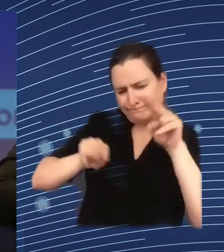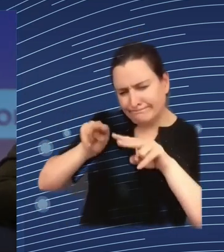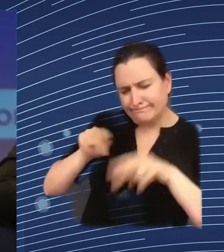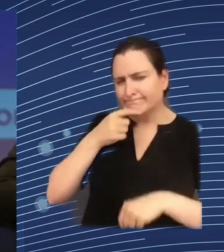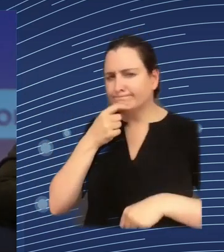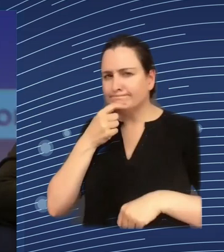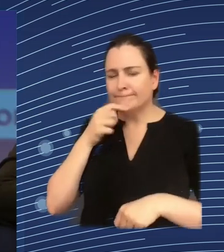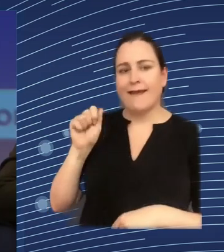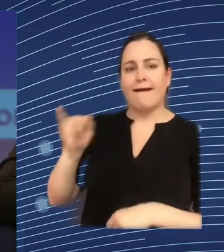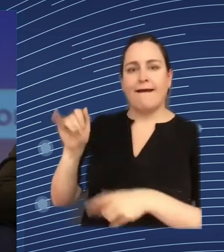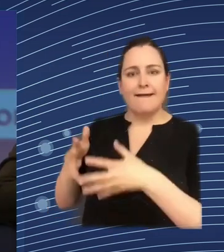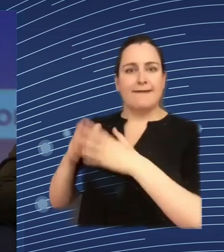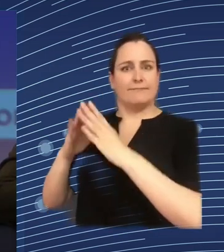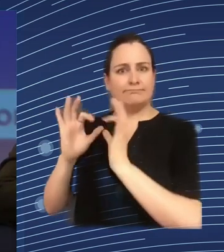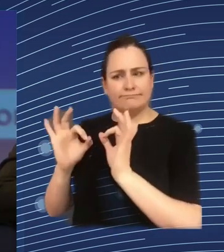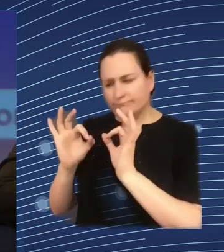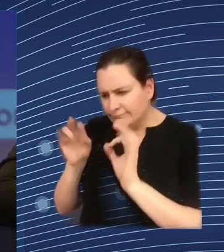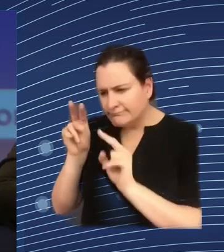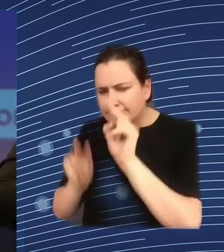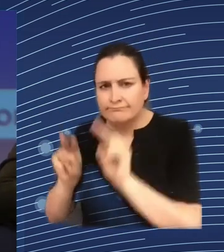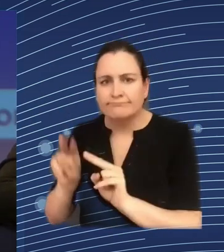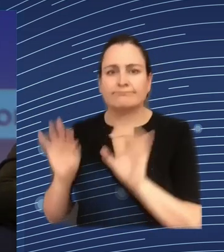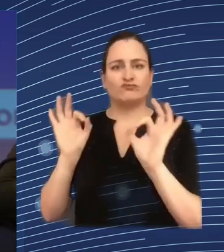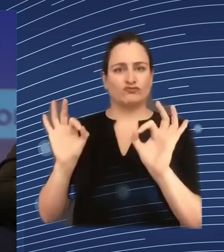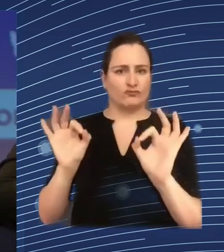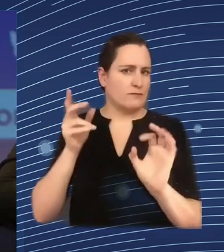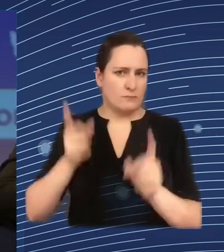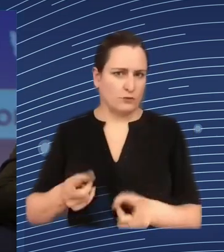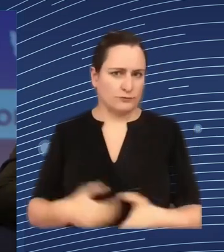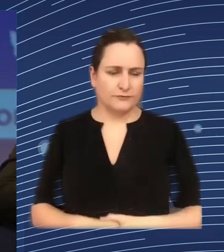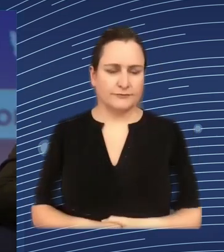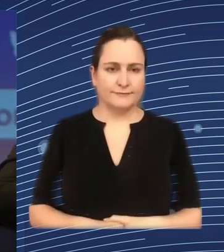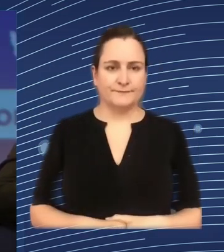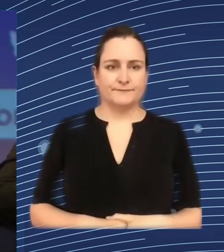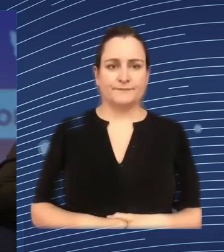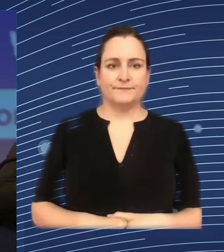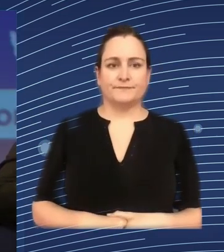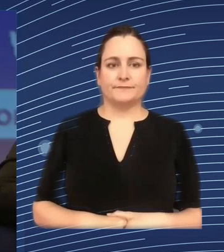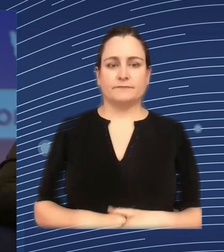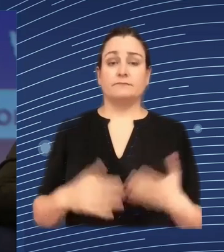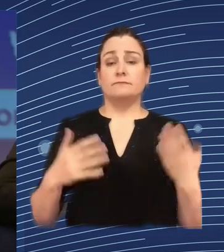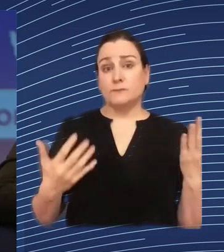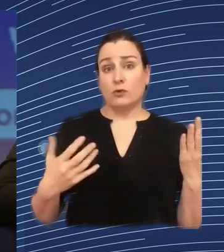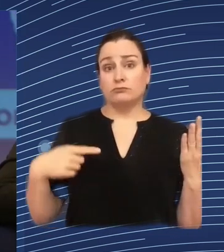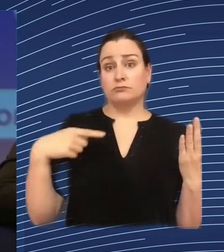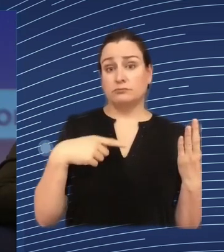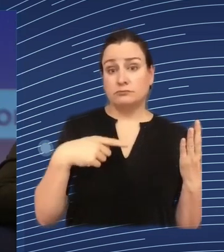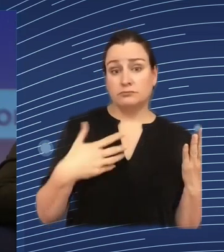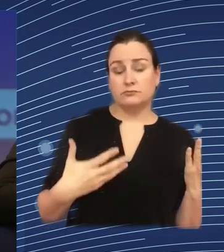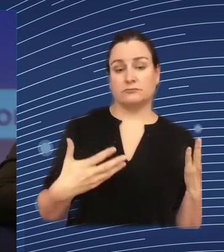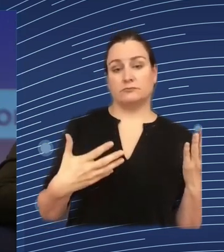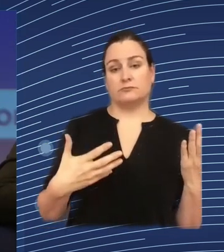the next step then is really to say how do you make those things actionable yes they're great to have in theory they're great principles